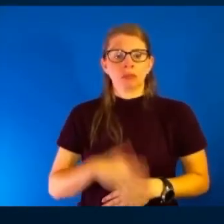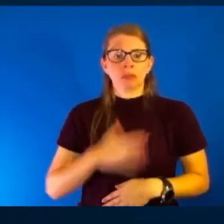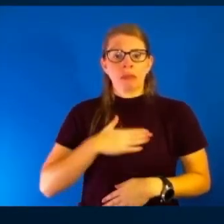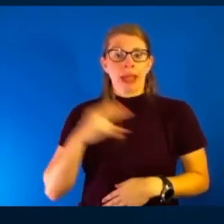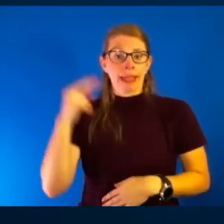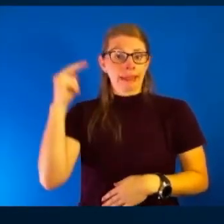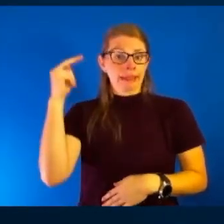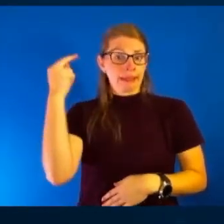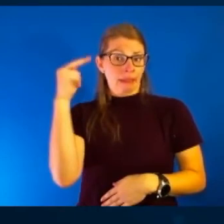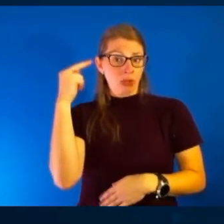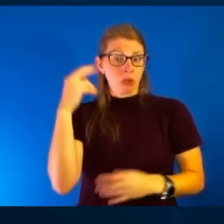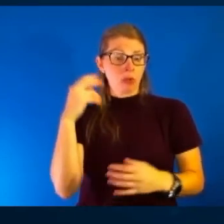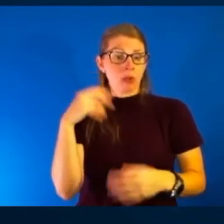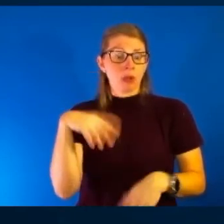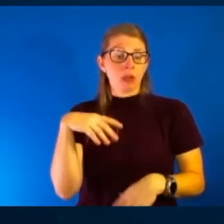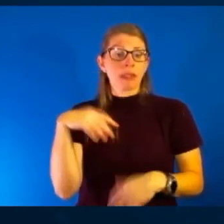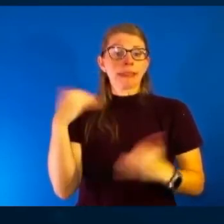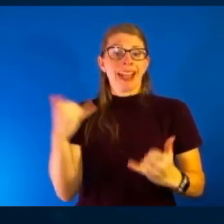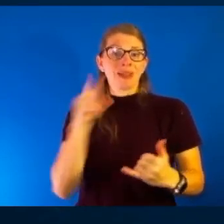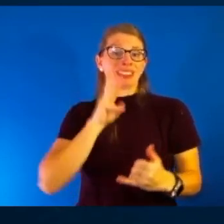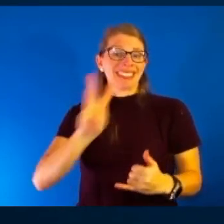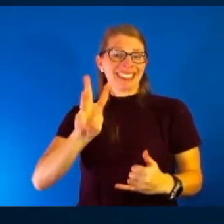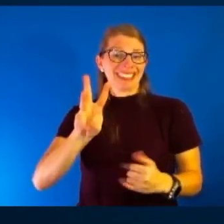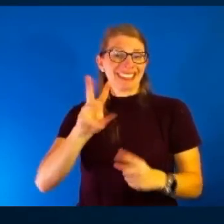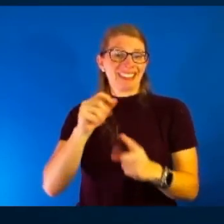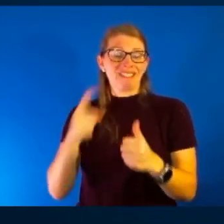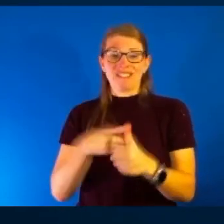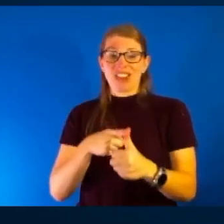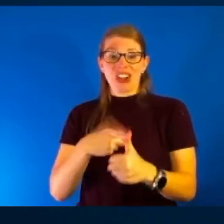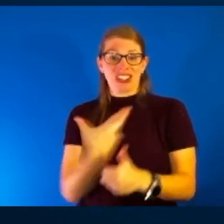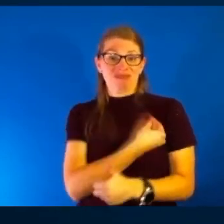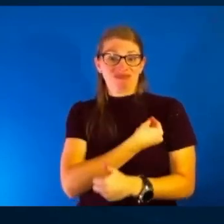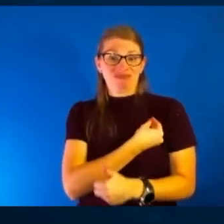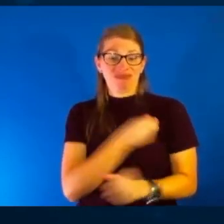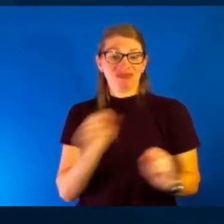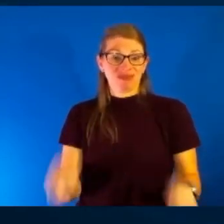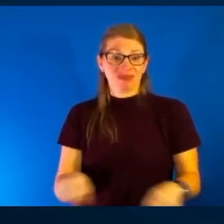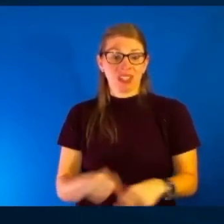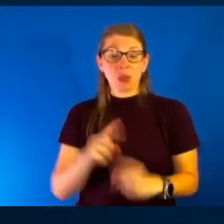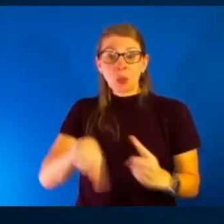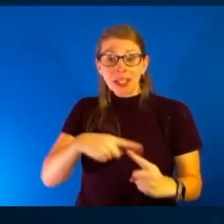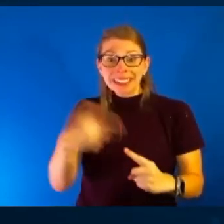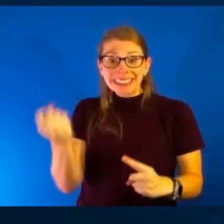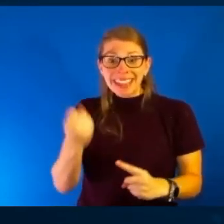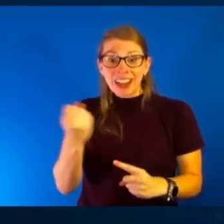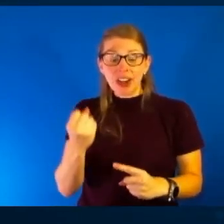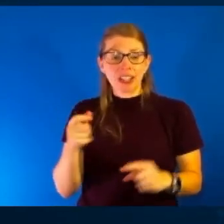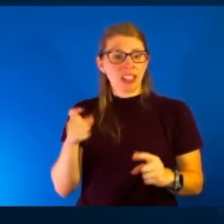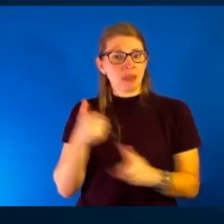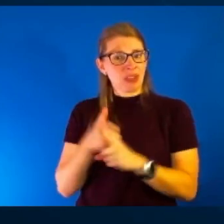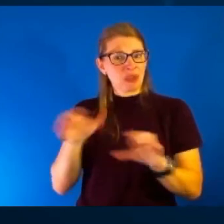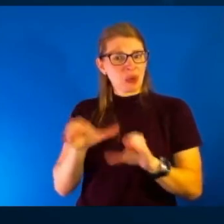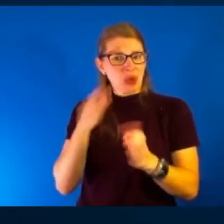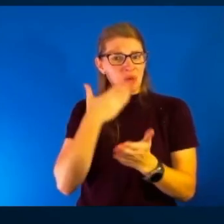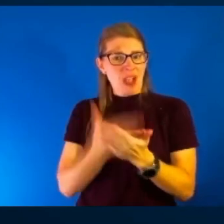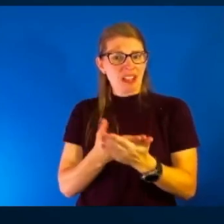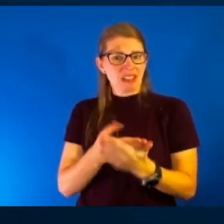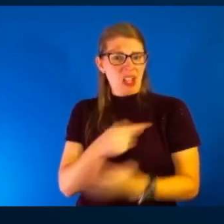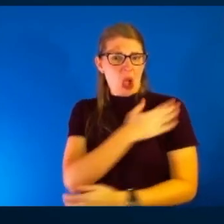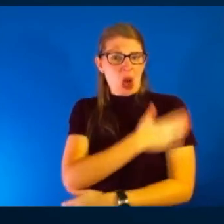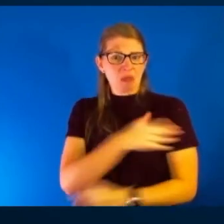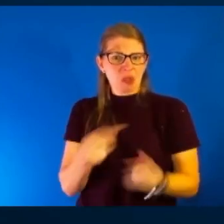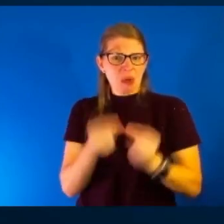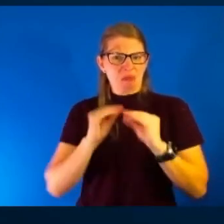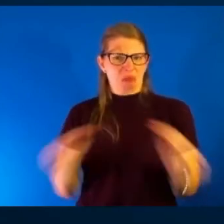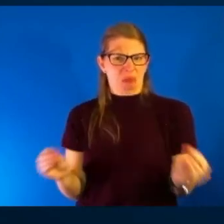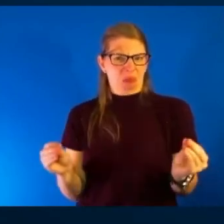is now six years old, was able to get his first dose of vaccine on Saturday. And he's been doing well, not even a sore arm. So please go